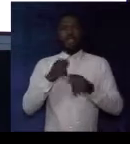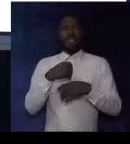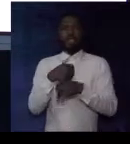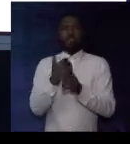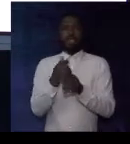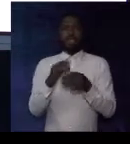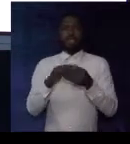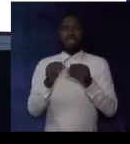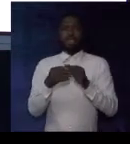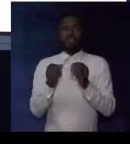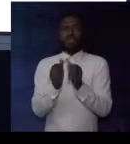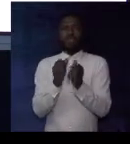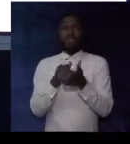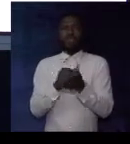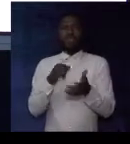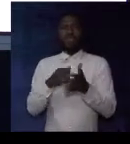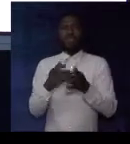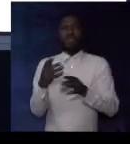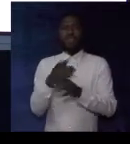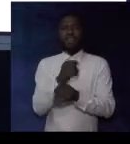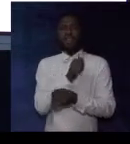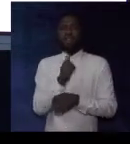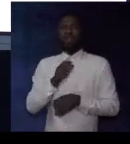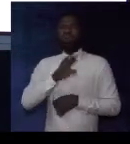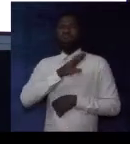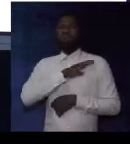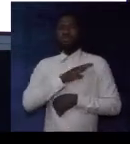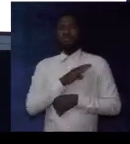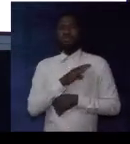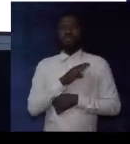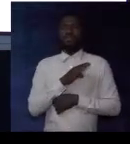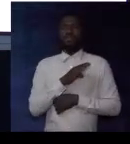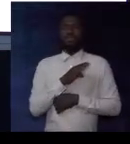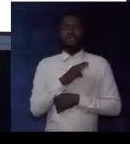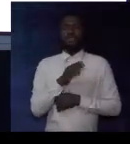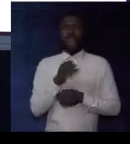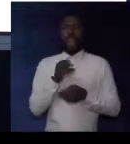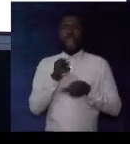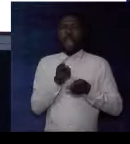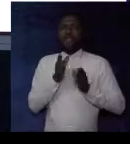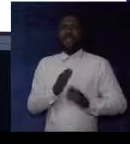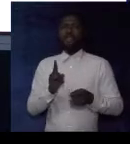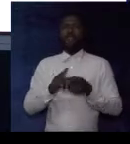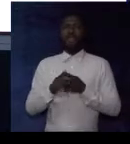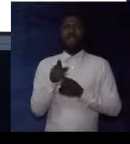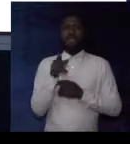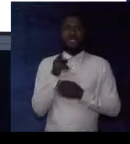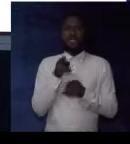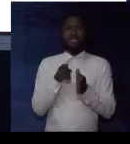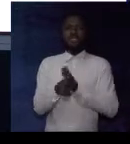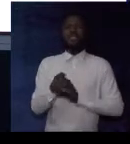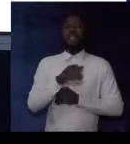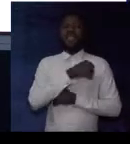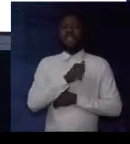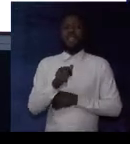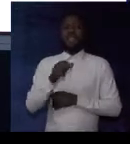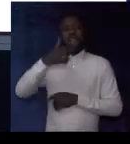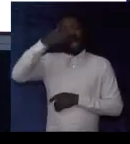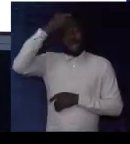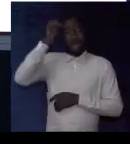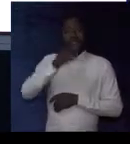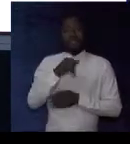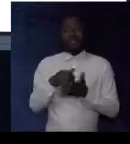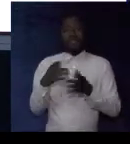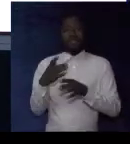Let's make a sentence with this. It takes, takes, it valiant hunter to kill a lion. It